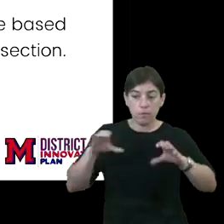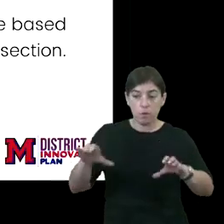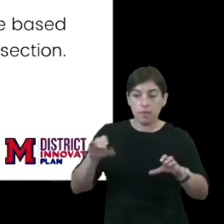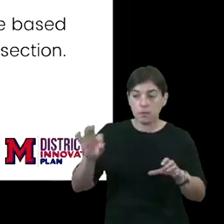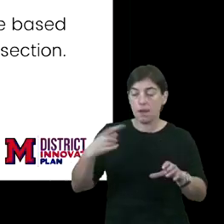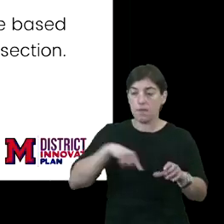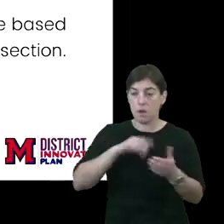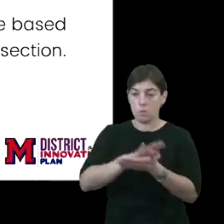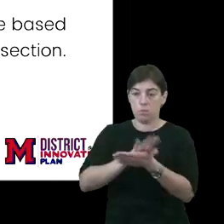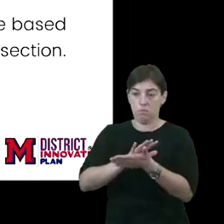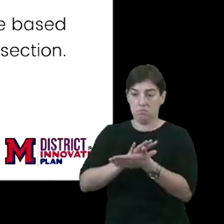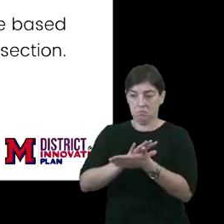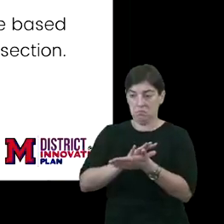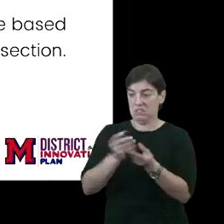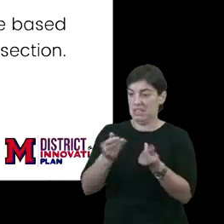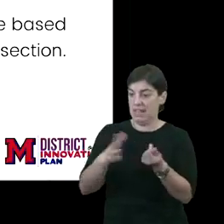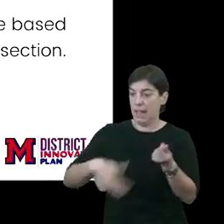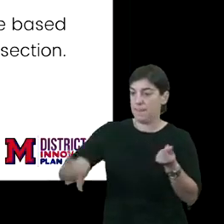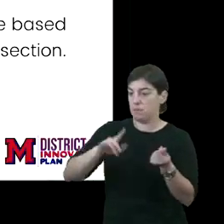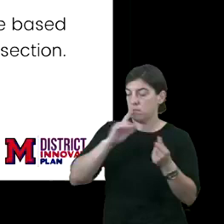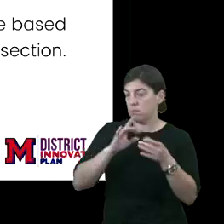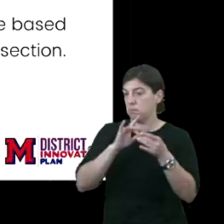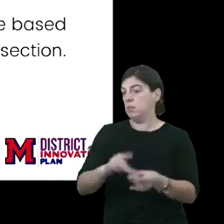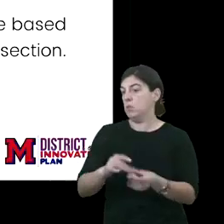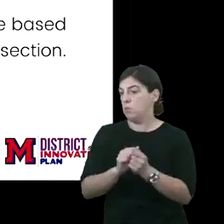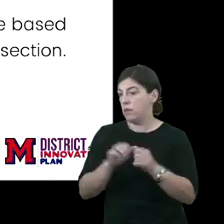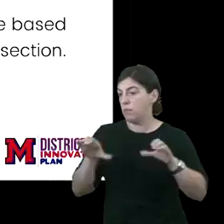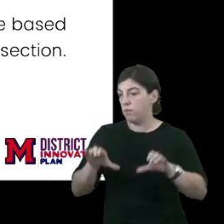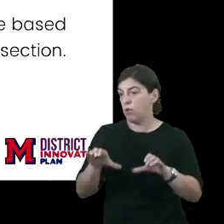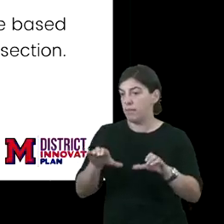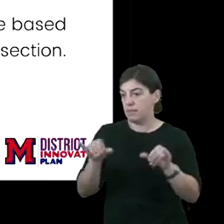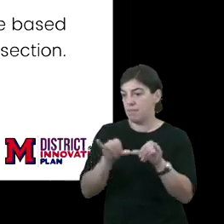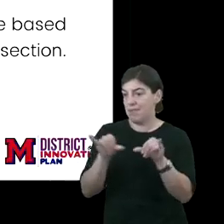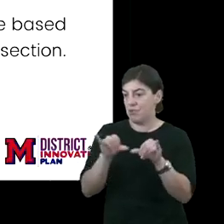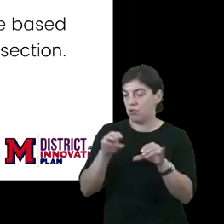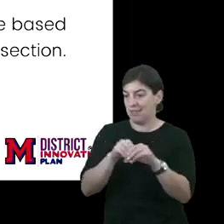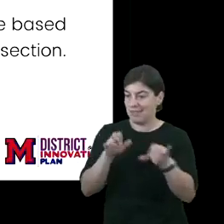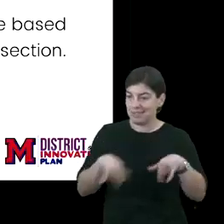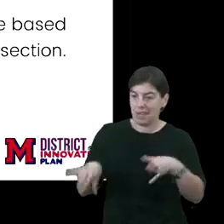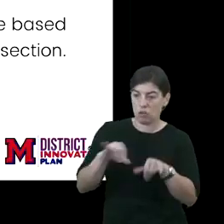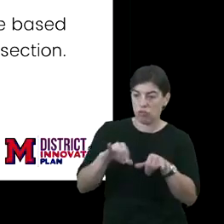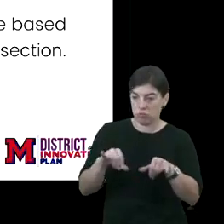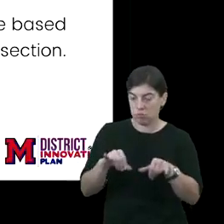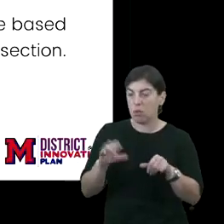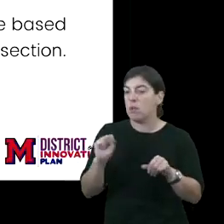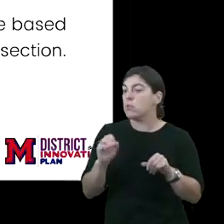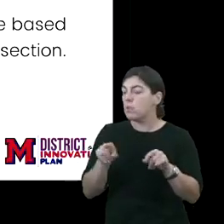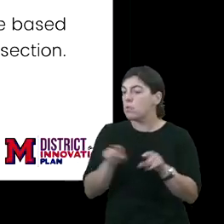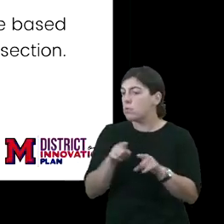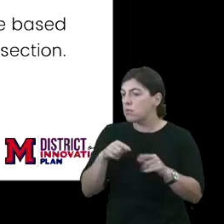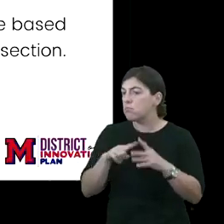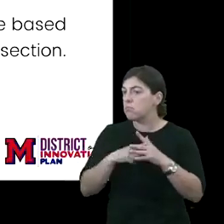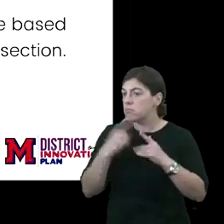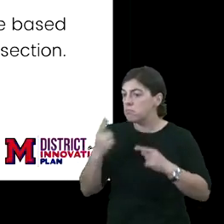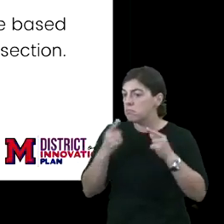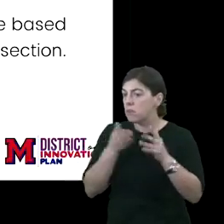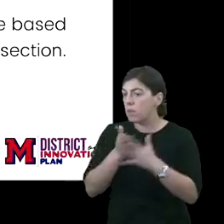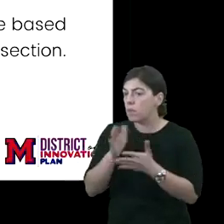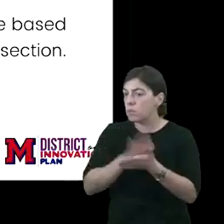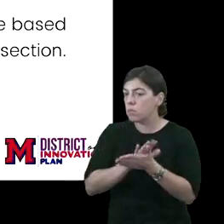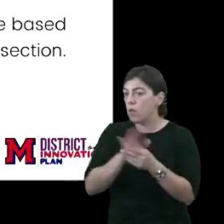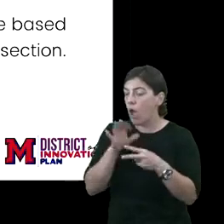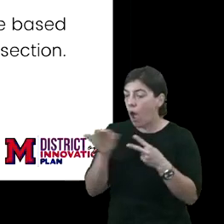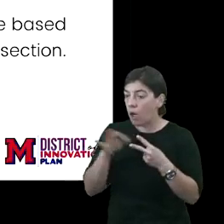of our school campuses are deeply tied to our programs. our performance measures and standards. And so as we begin to think through school